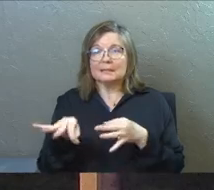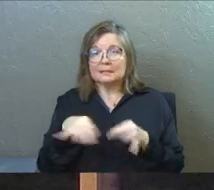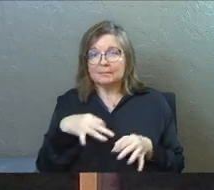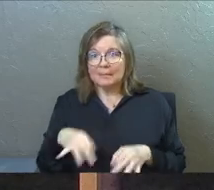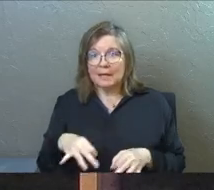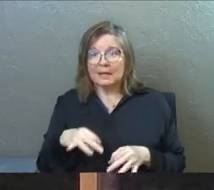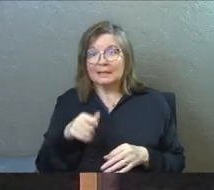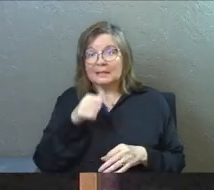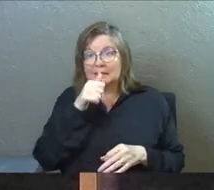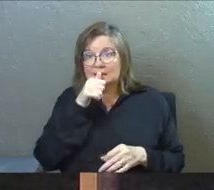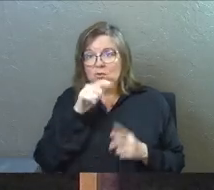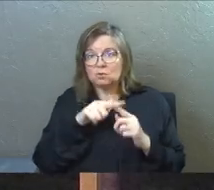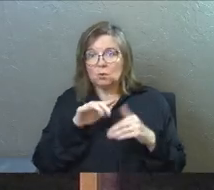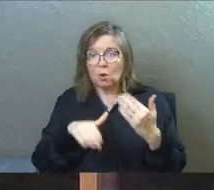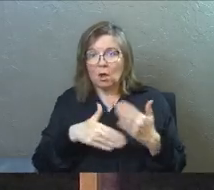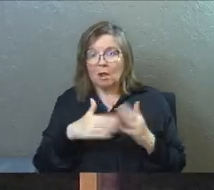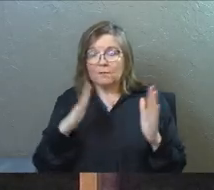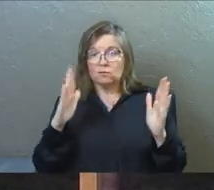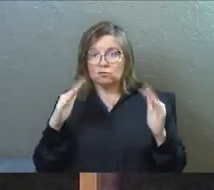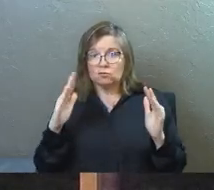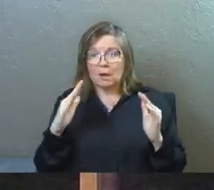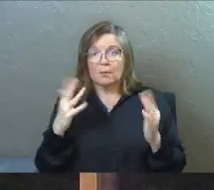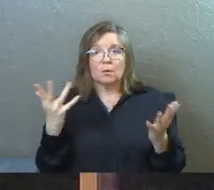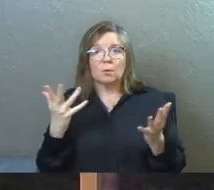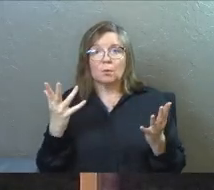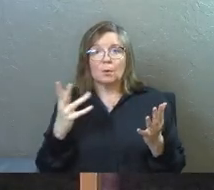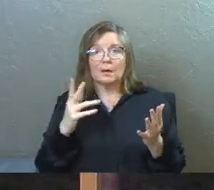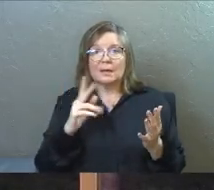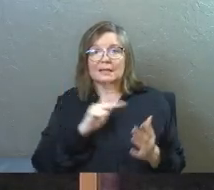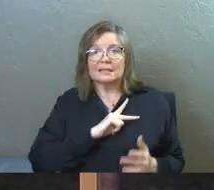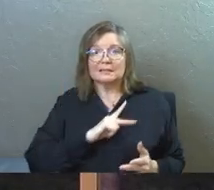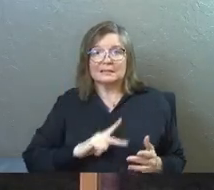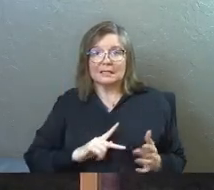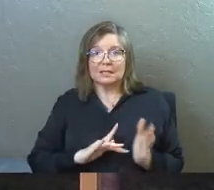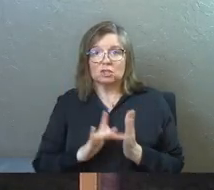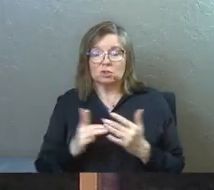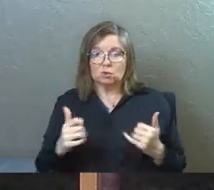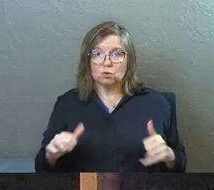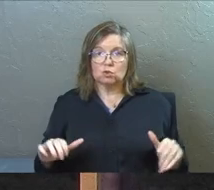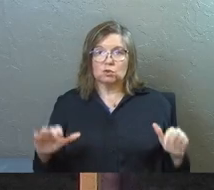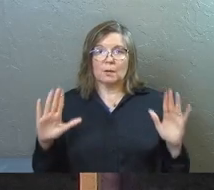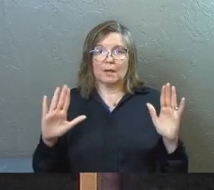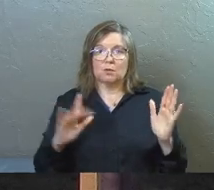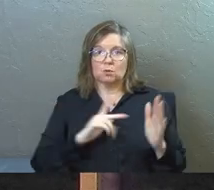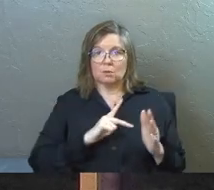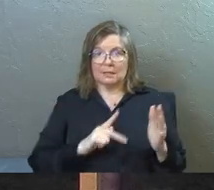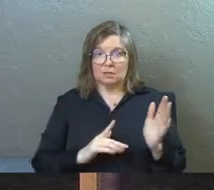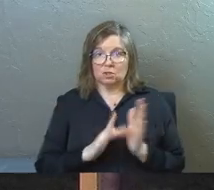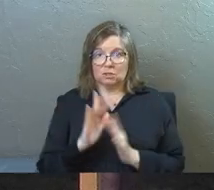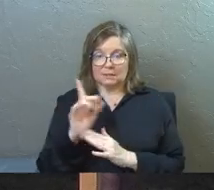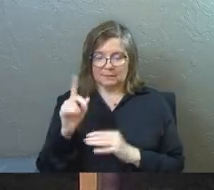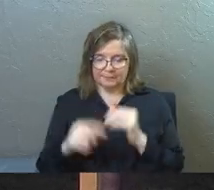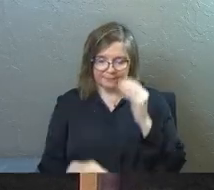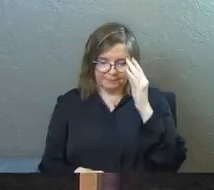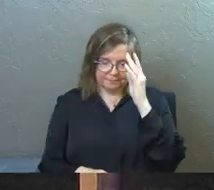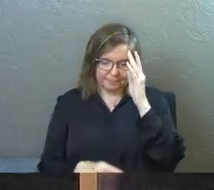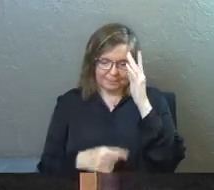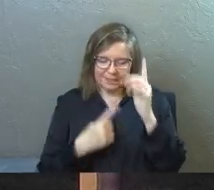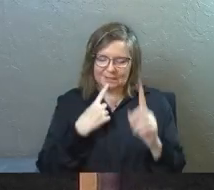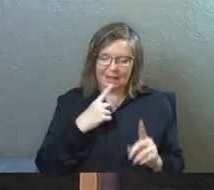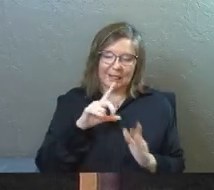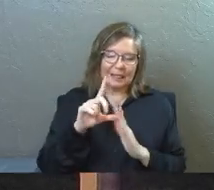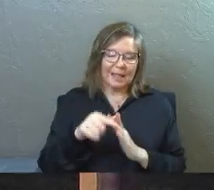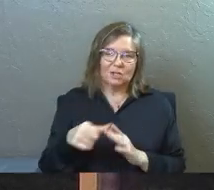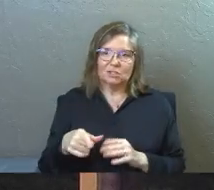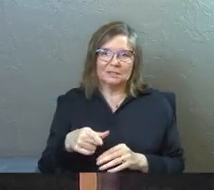explained that the secret to all of her troubles was King Jesus, was surrendering to King Jesus. But she